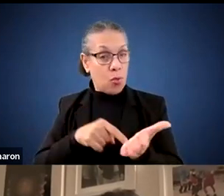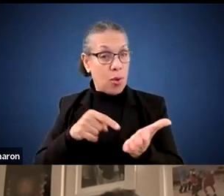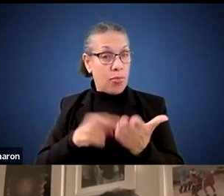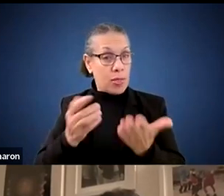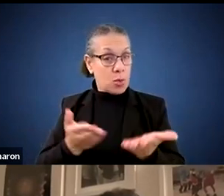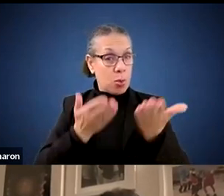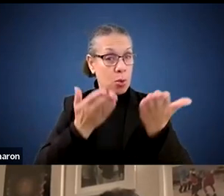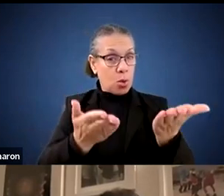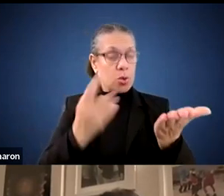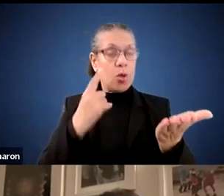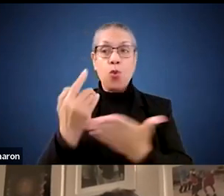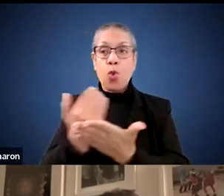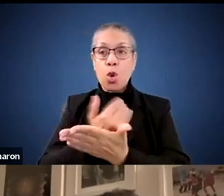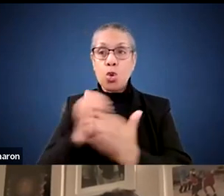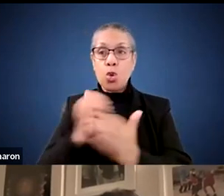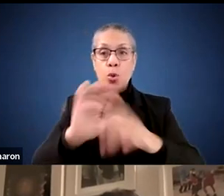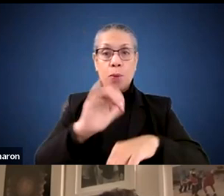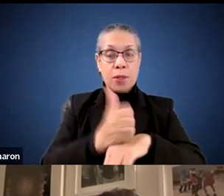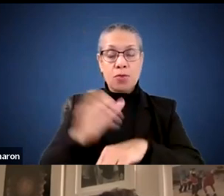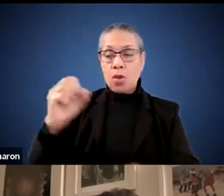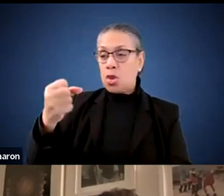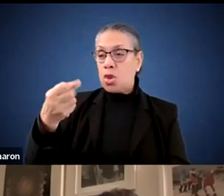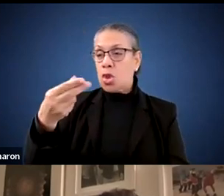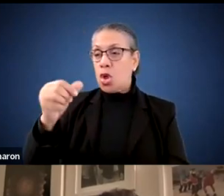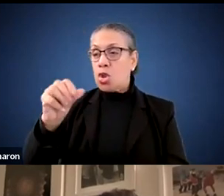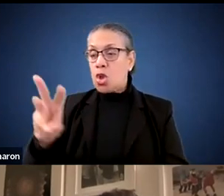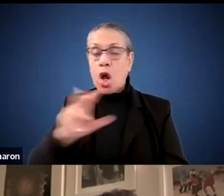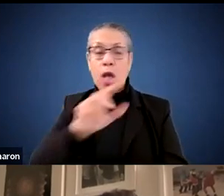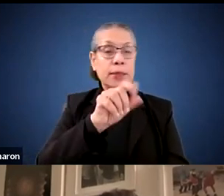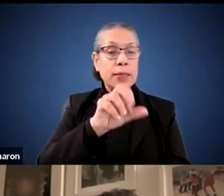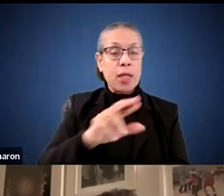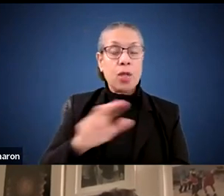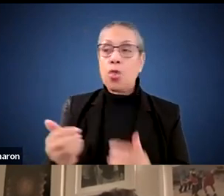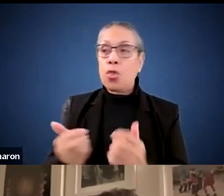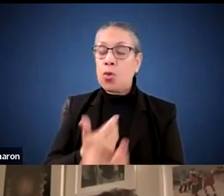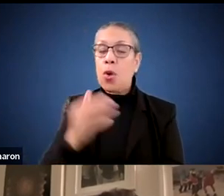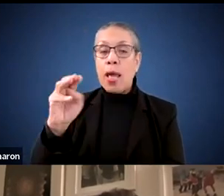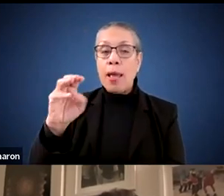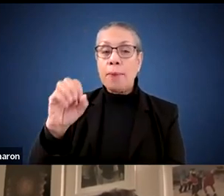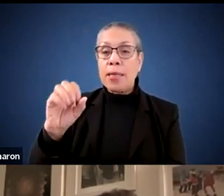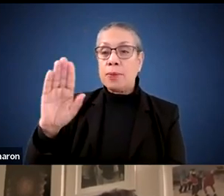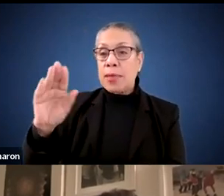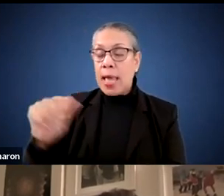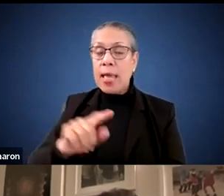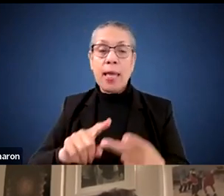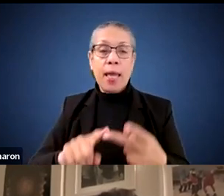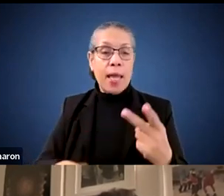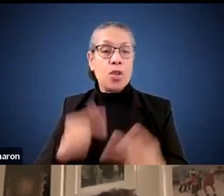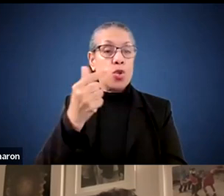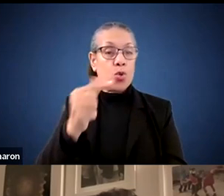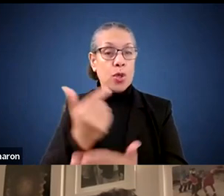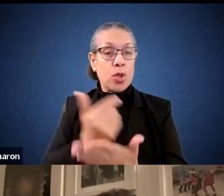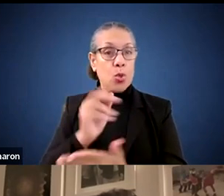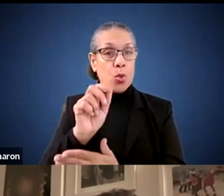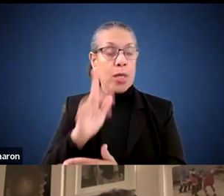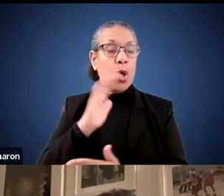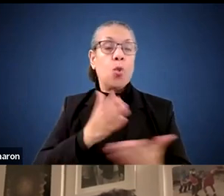for a new facility for the Shaw and Taylor through the MSBA and through the Green New Deal for BPS overtime, we'll